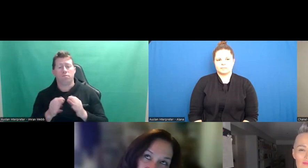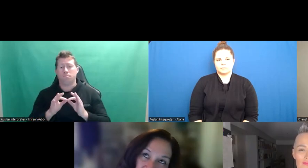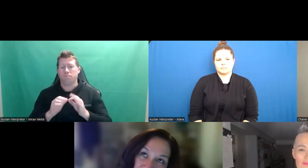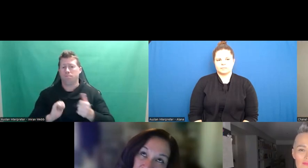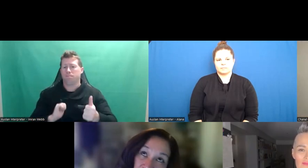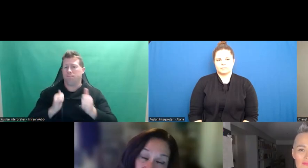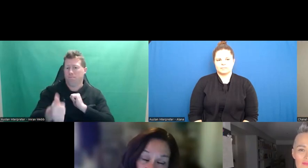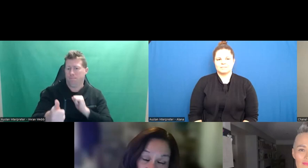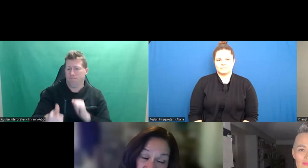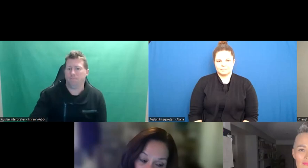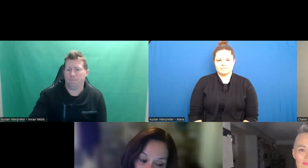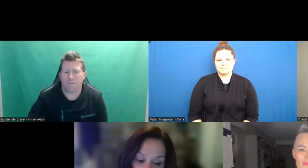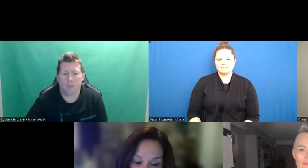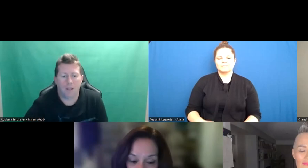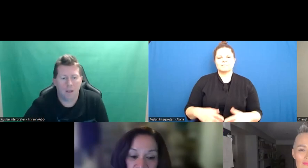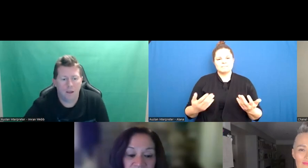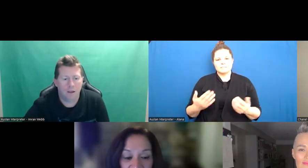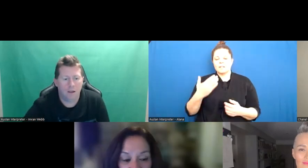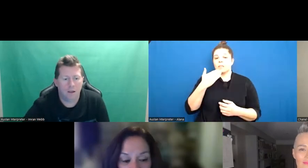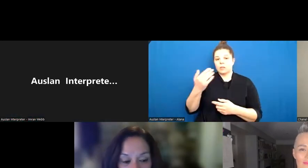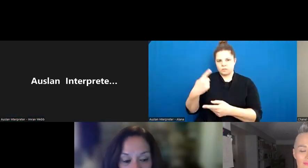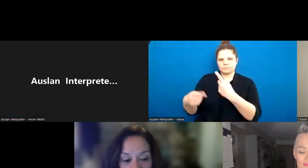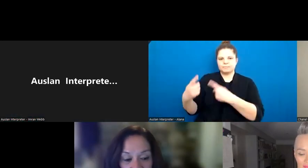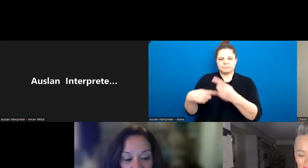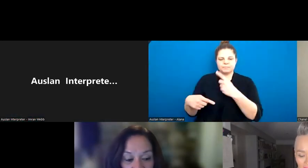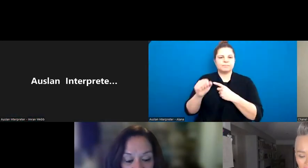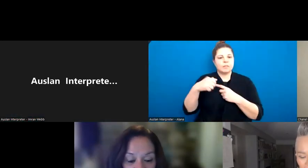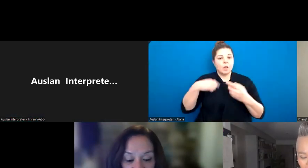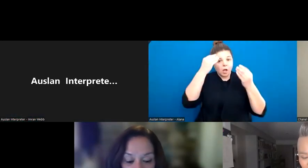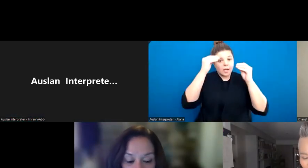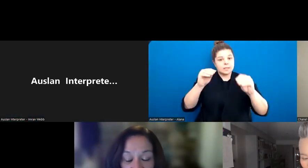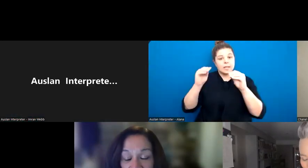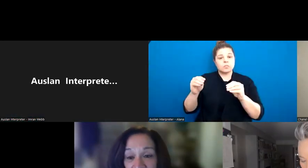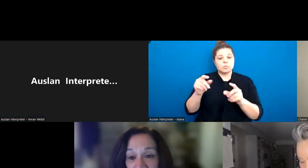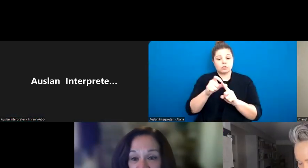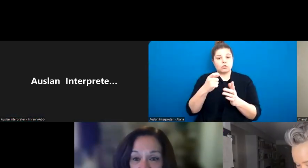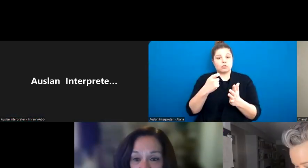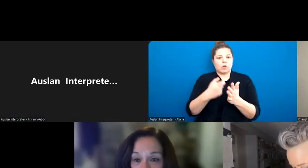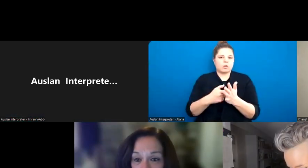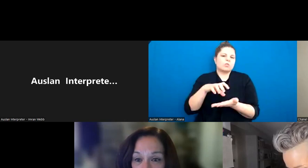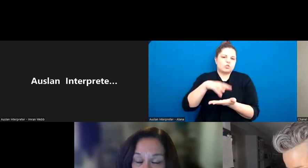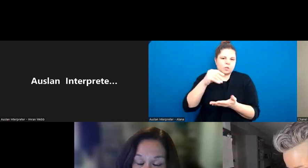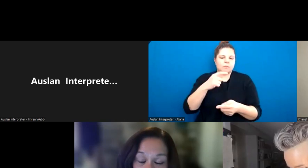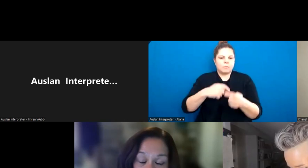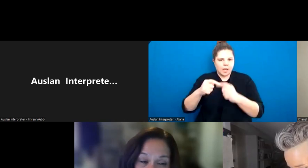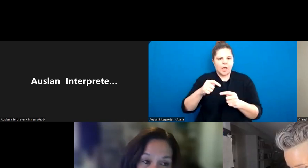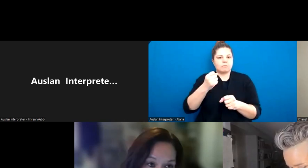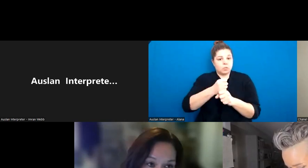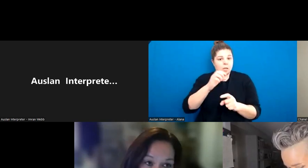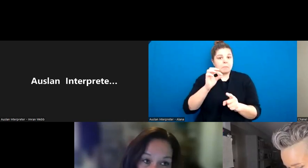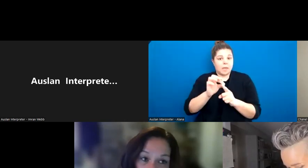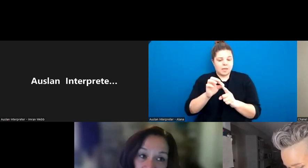I teach medical students and doctors who are in training to become GPs regularly.